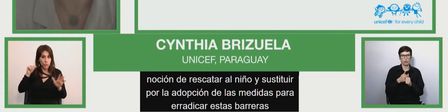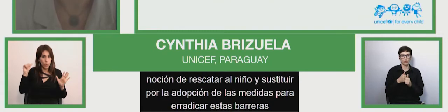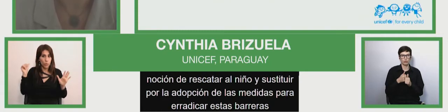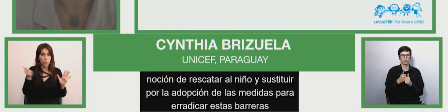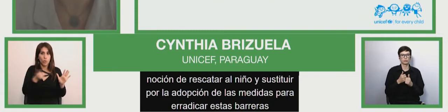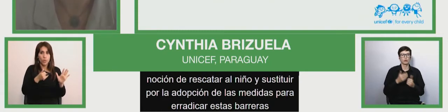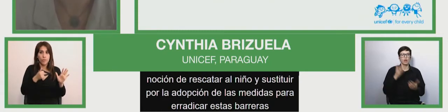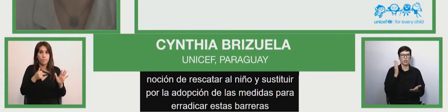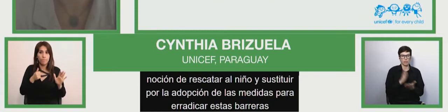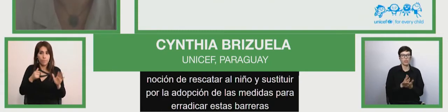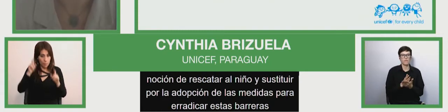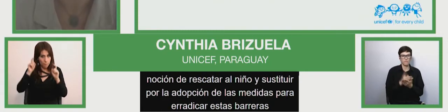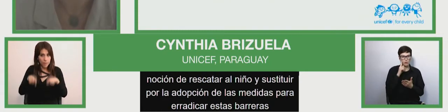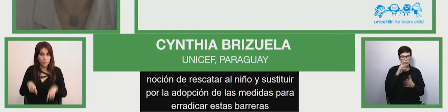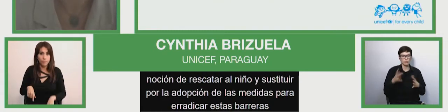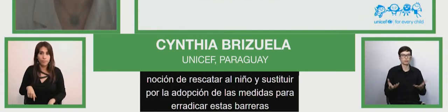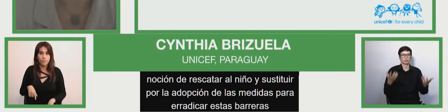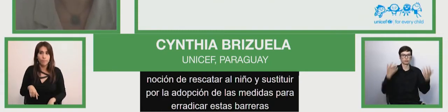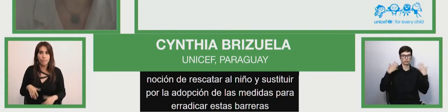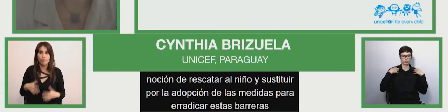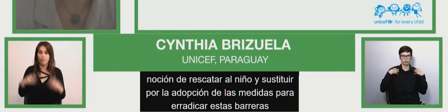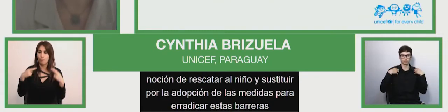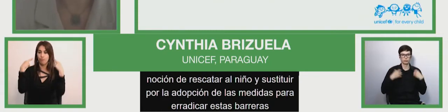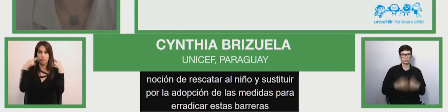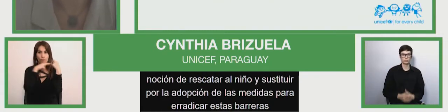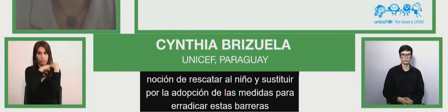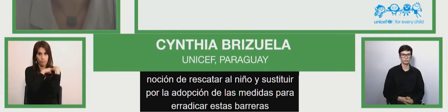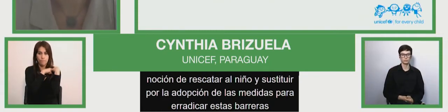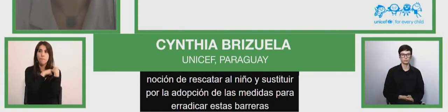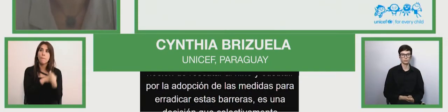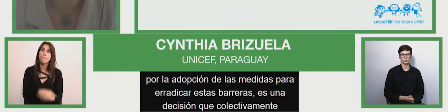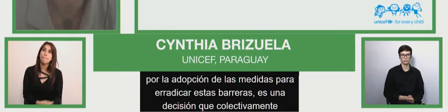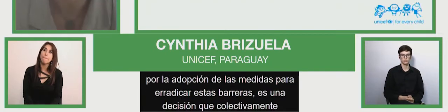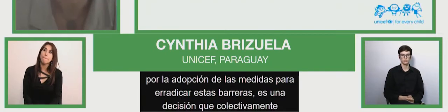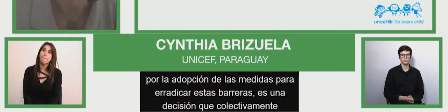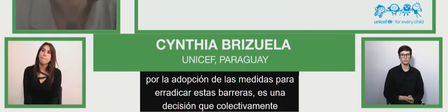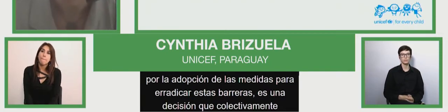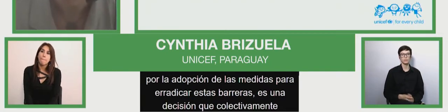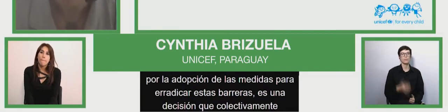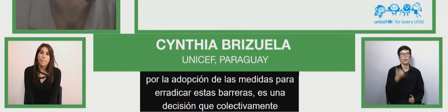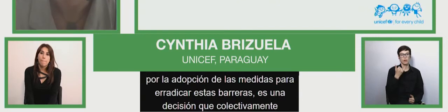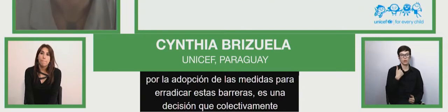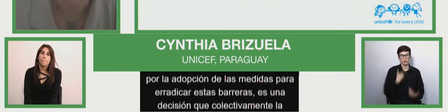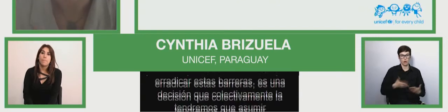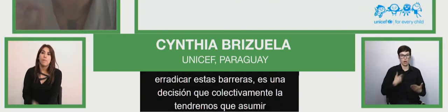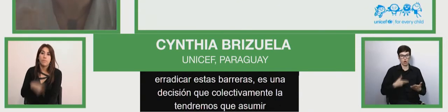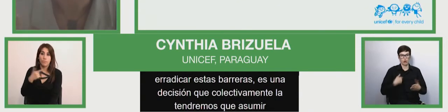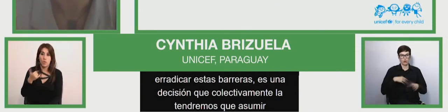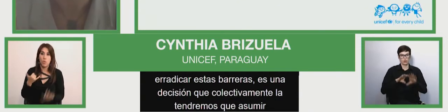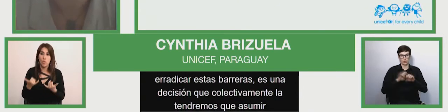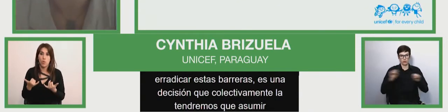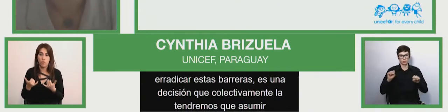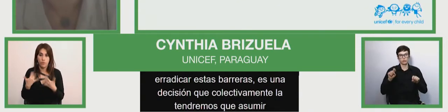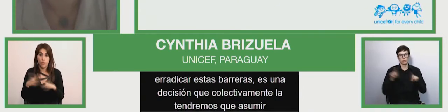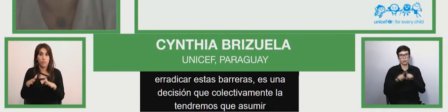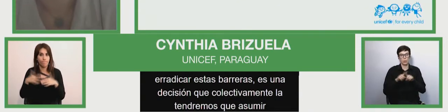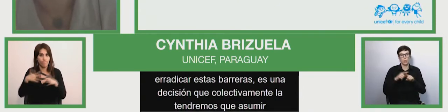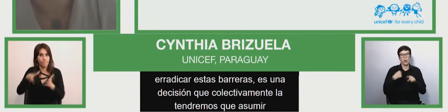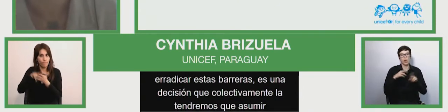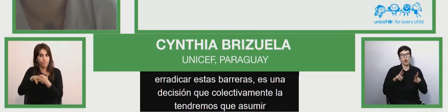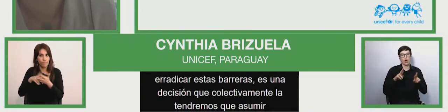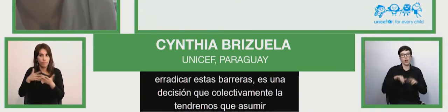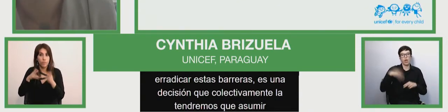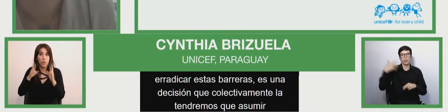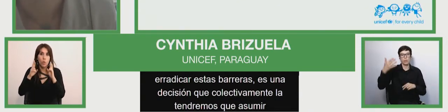we might assume collectively and i would leave that here because i have several other issues